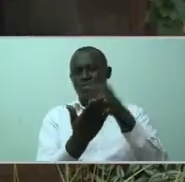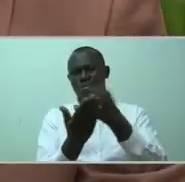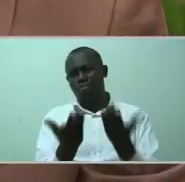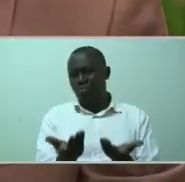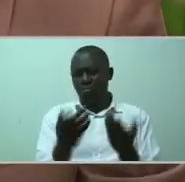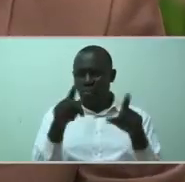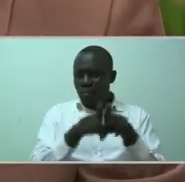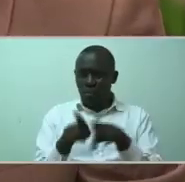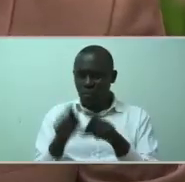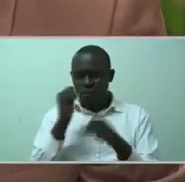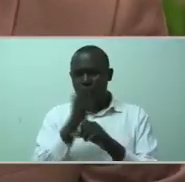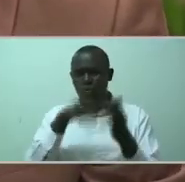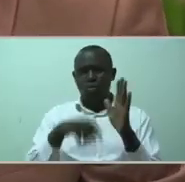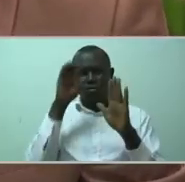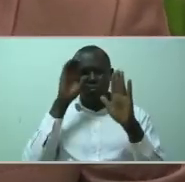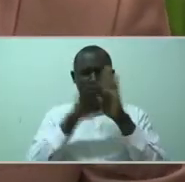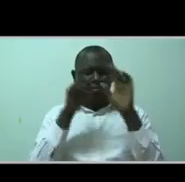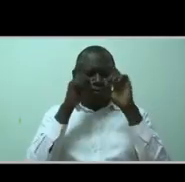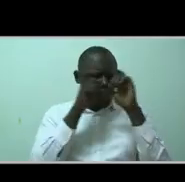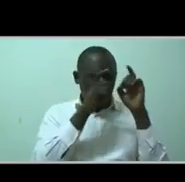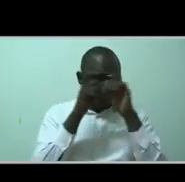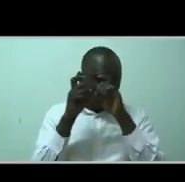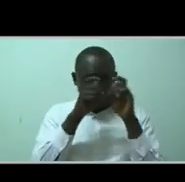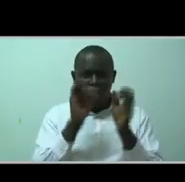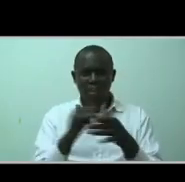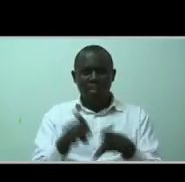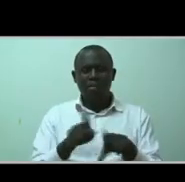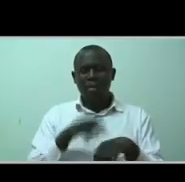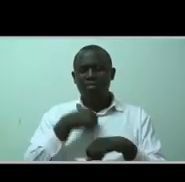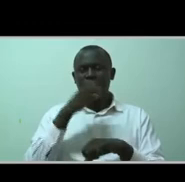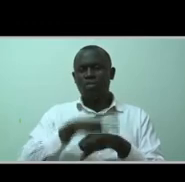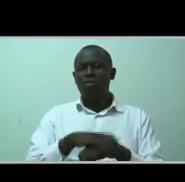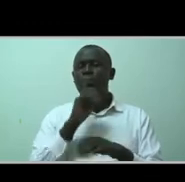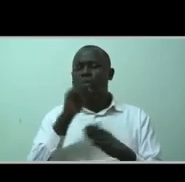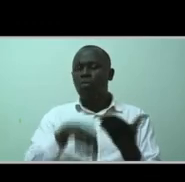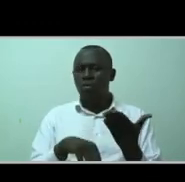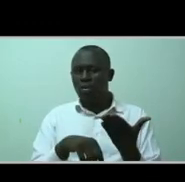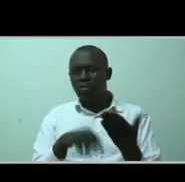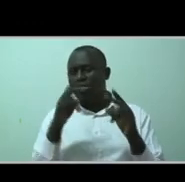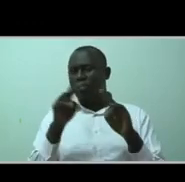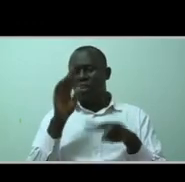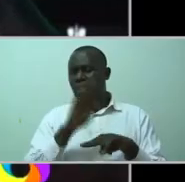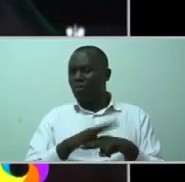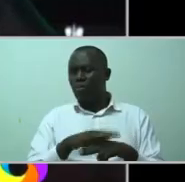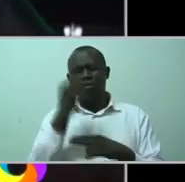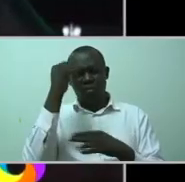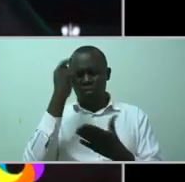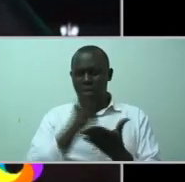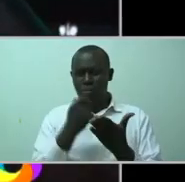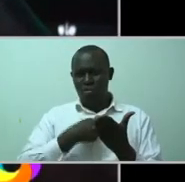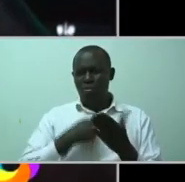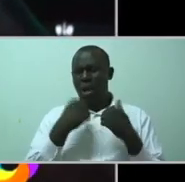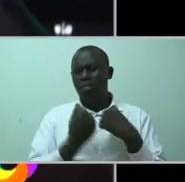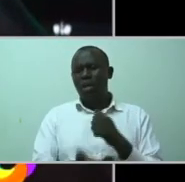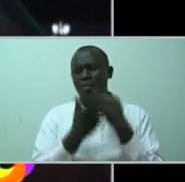I also do photography, which I found to be, so it's very therapeutic for me. has